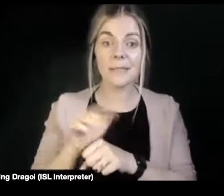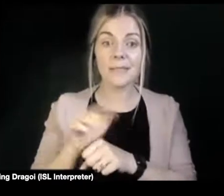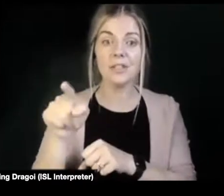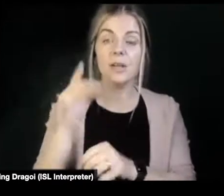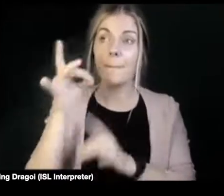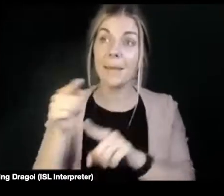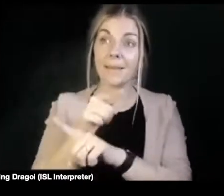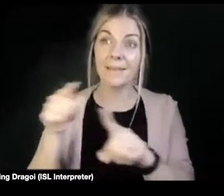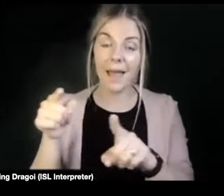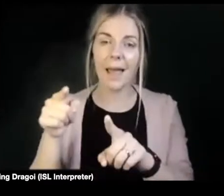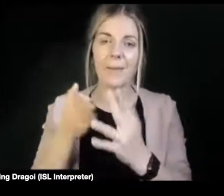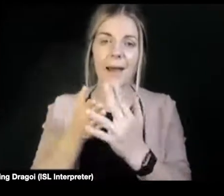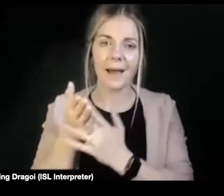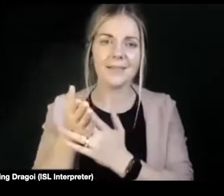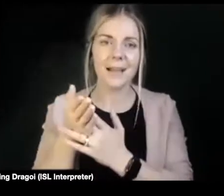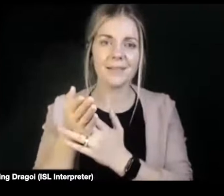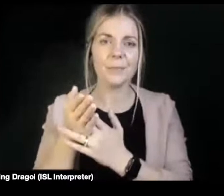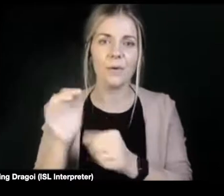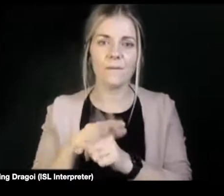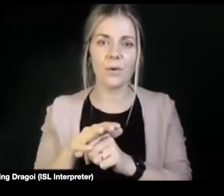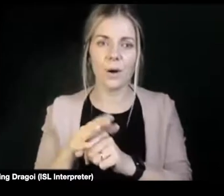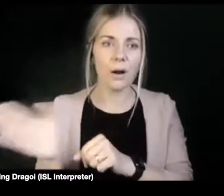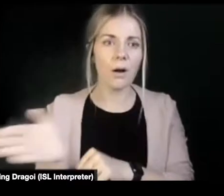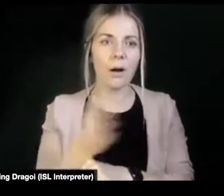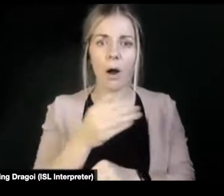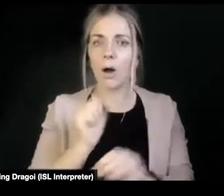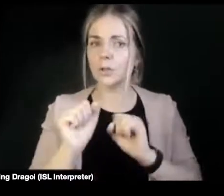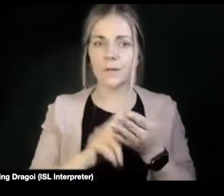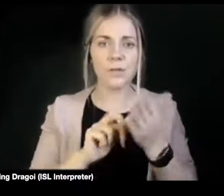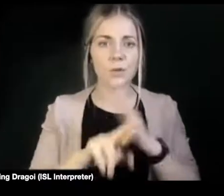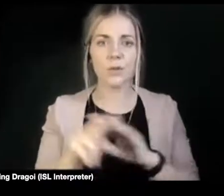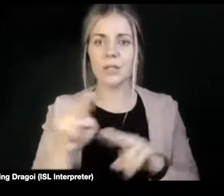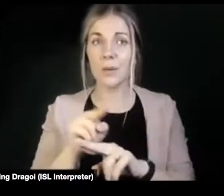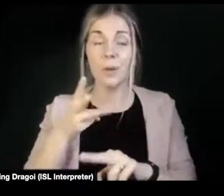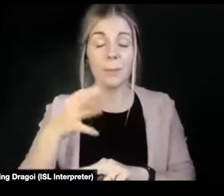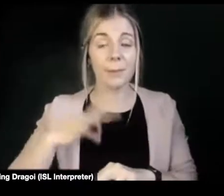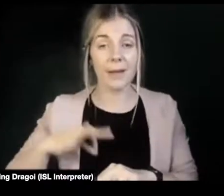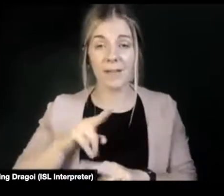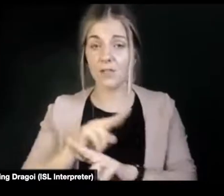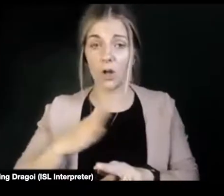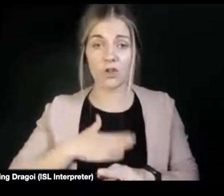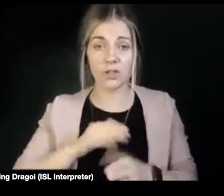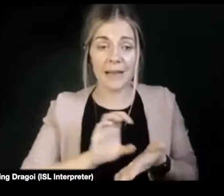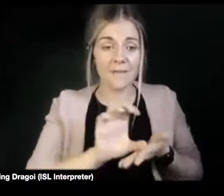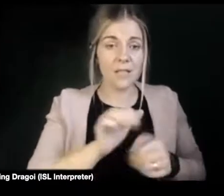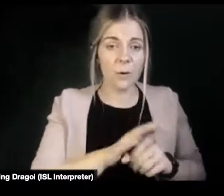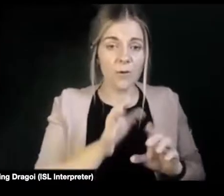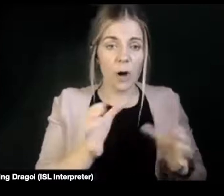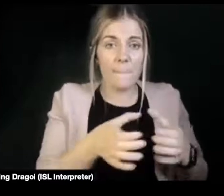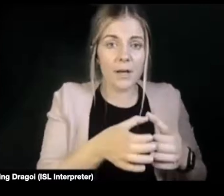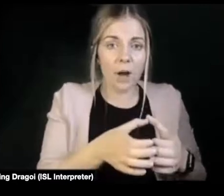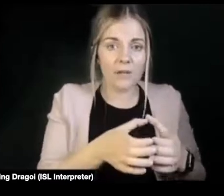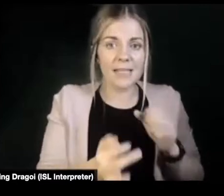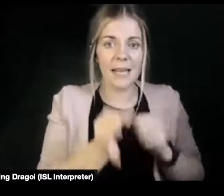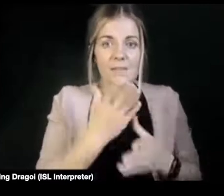accommodations is going to benefit all service users, it's not just investing for a minority if something's disability friendly